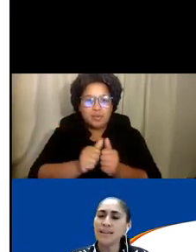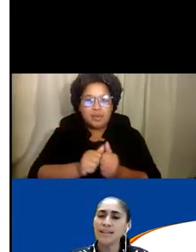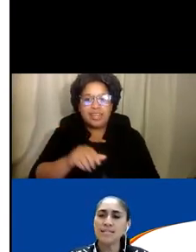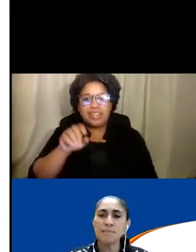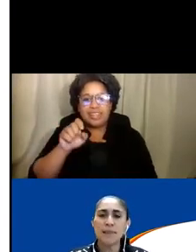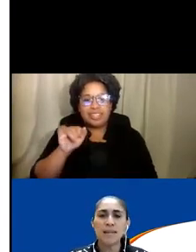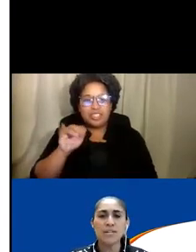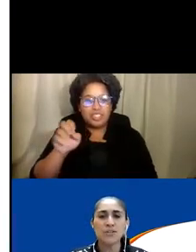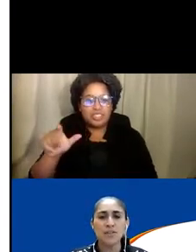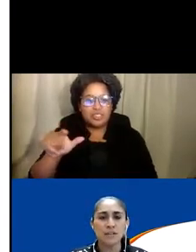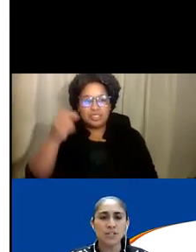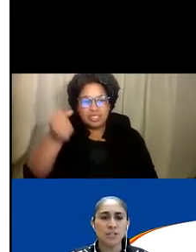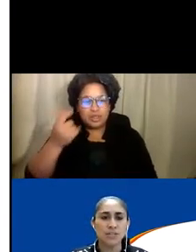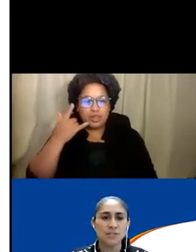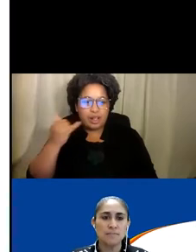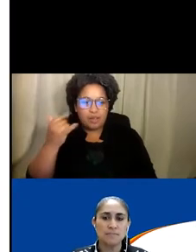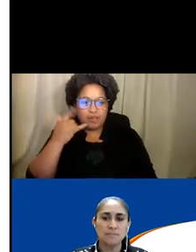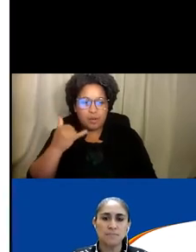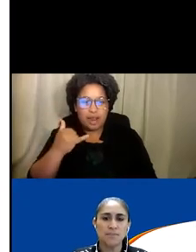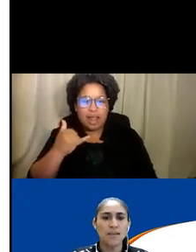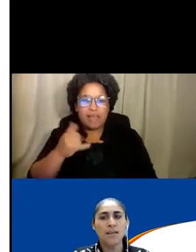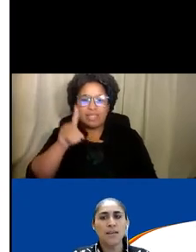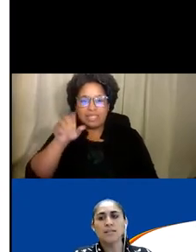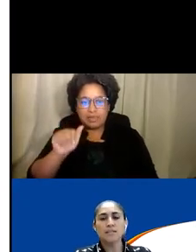and the Disability TRIBE Initiative.